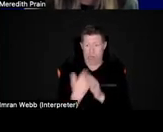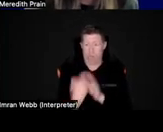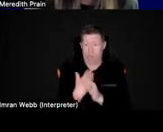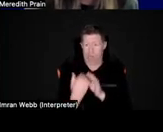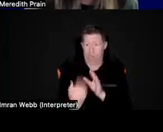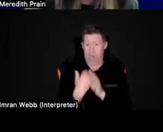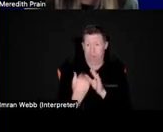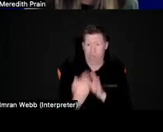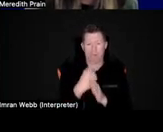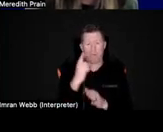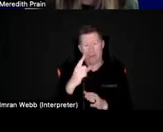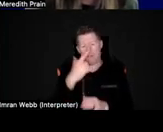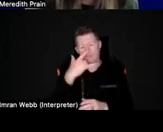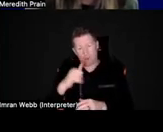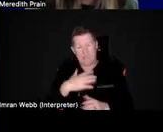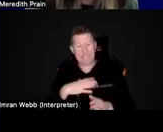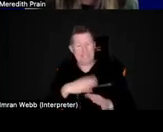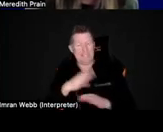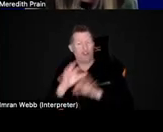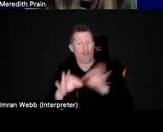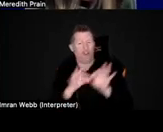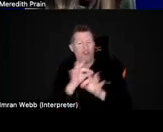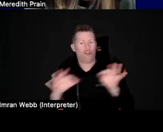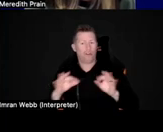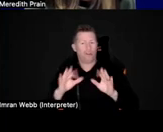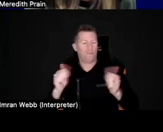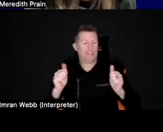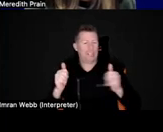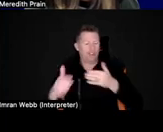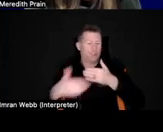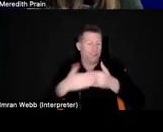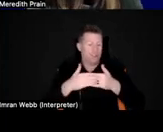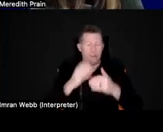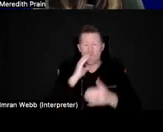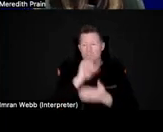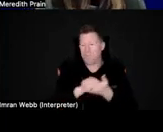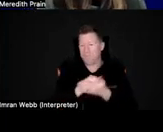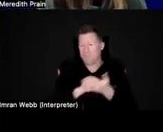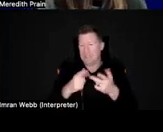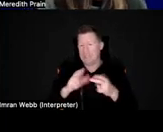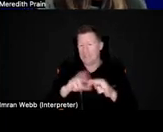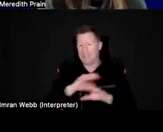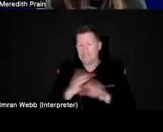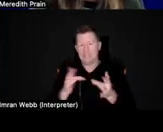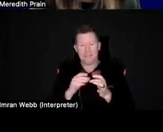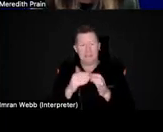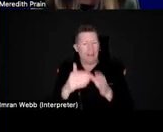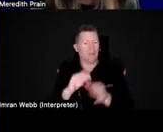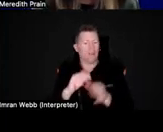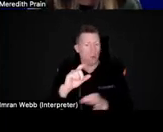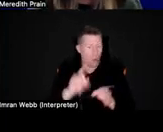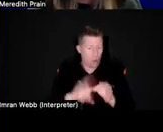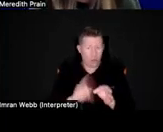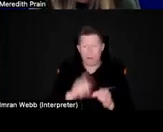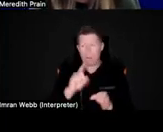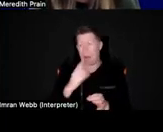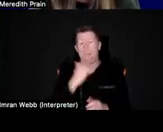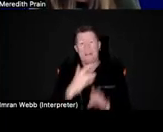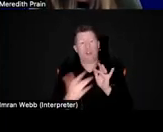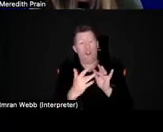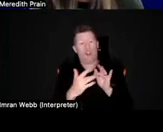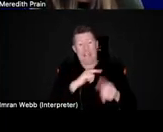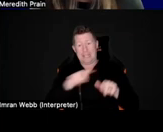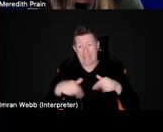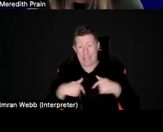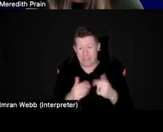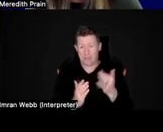great questions, but we do need to wrap up. I'm so sorry, everybody, if we didn't get to your questions, um, but contact us through